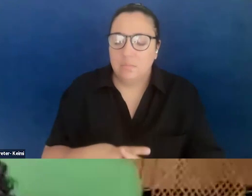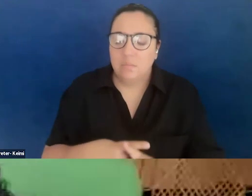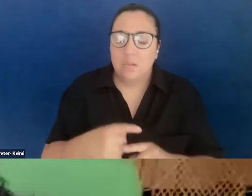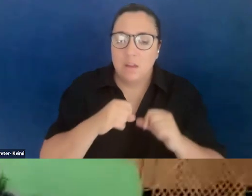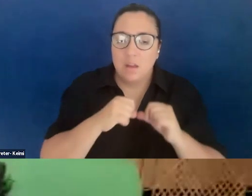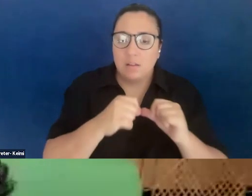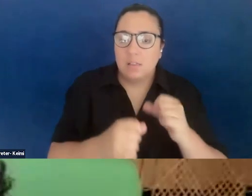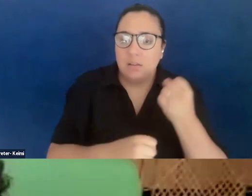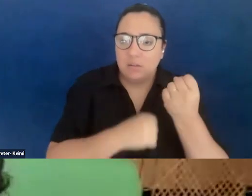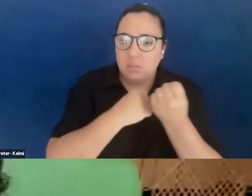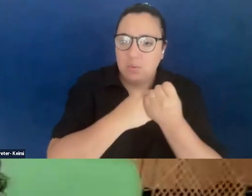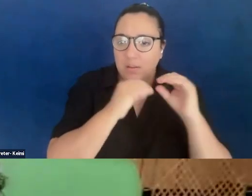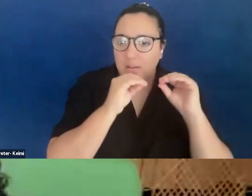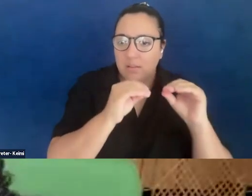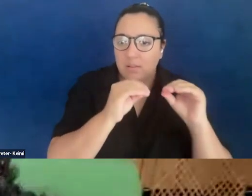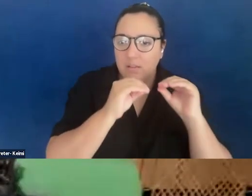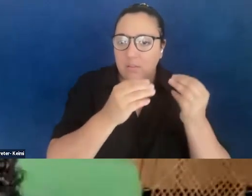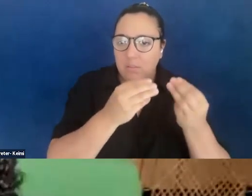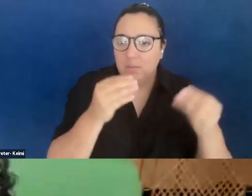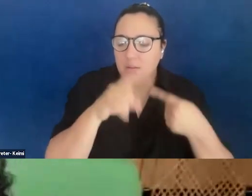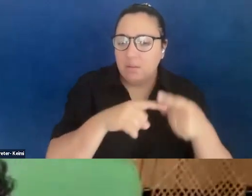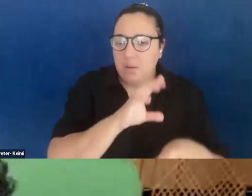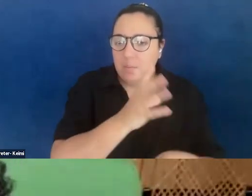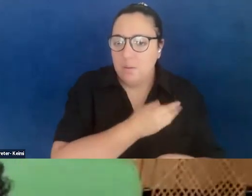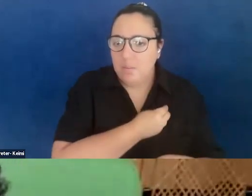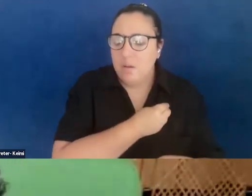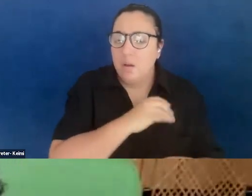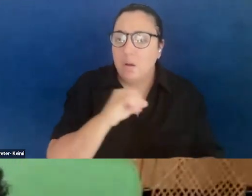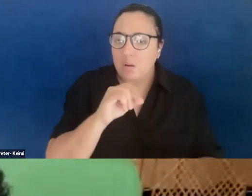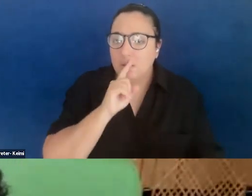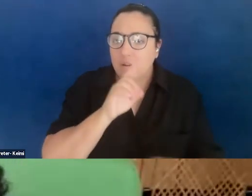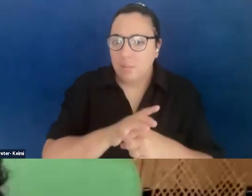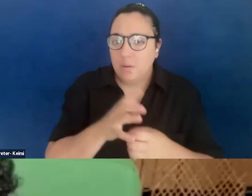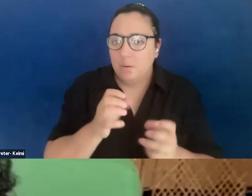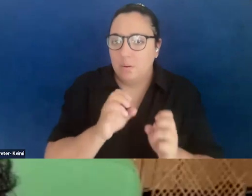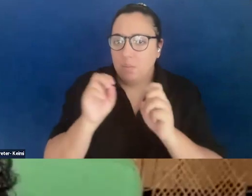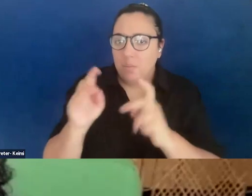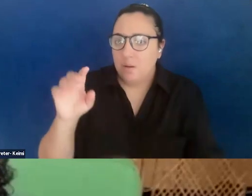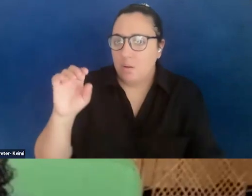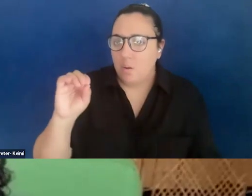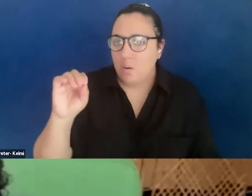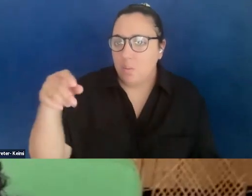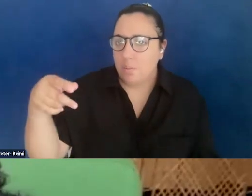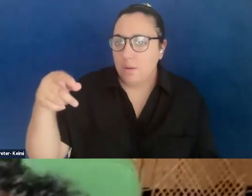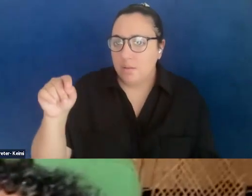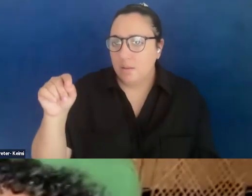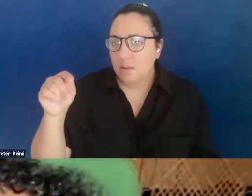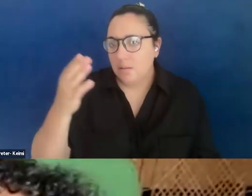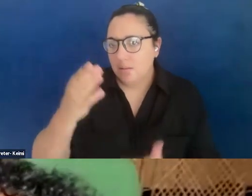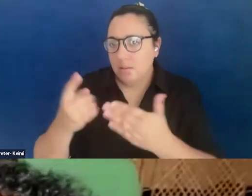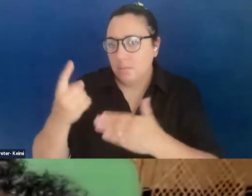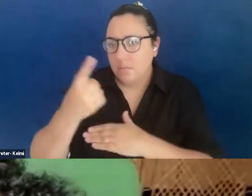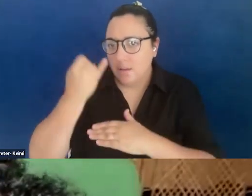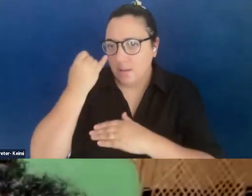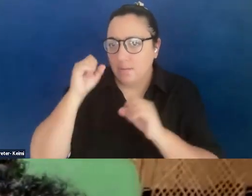events on the conflict at my university. I also commit to returning to the OPT someday if I can be of